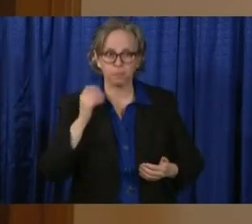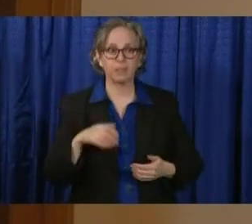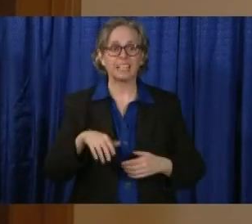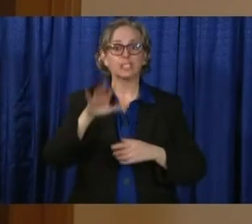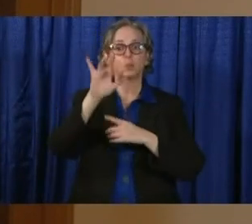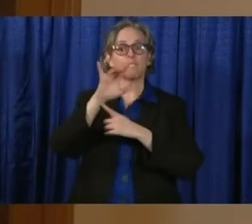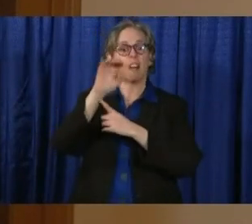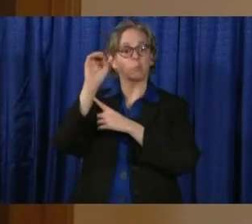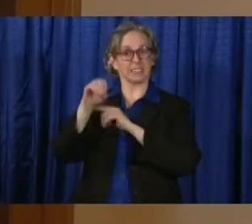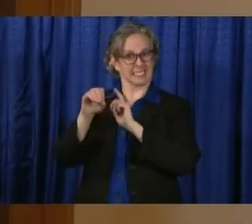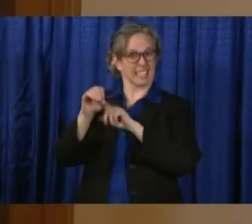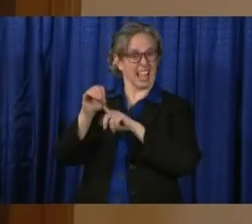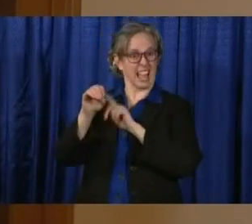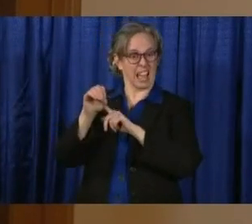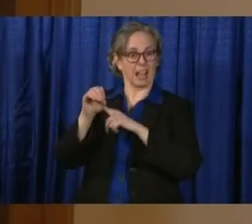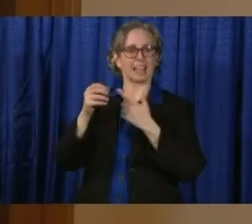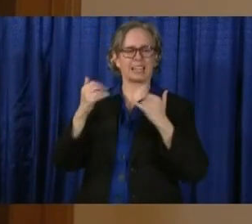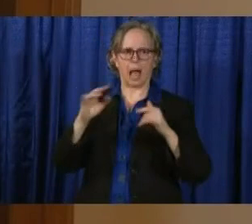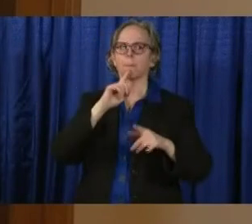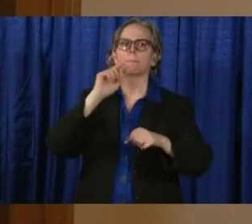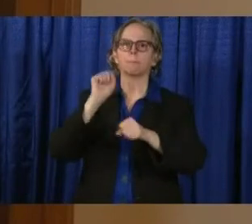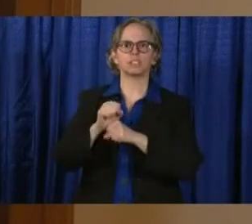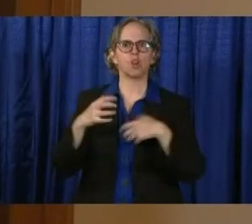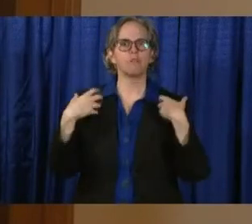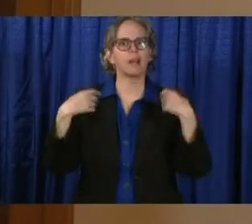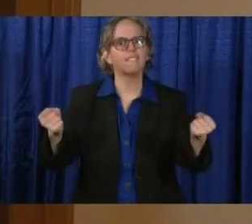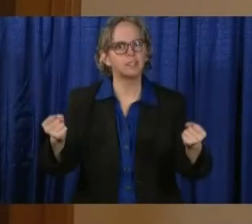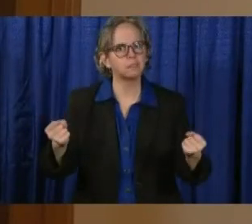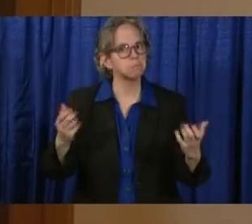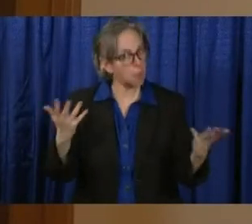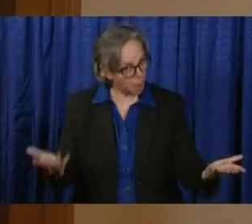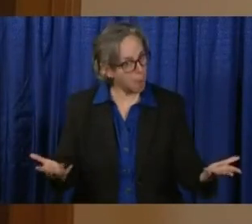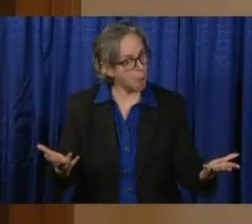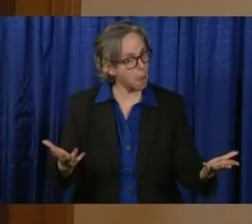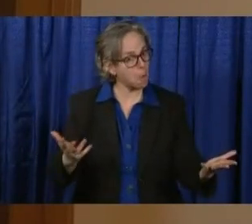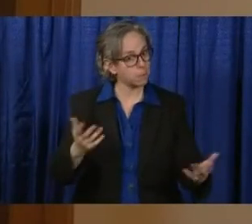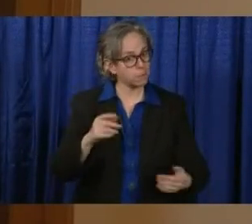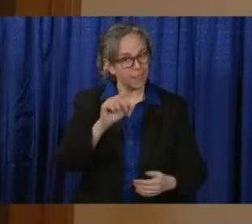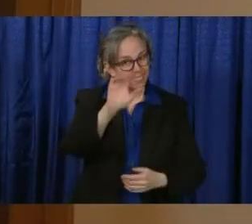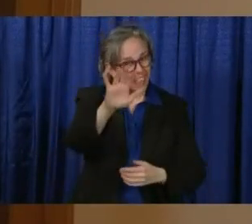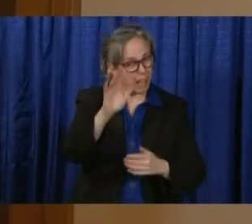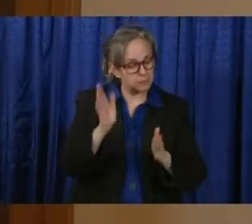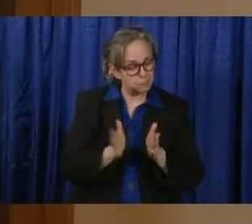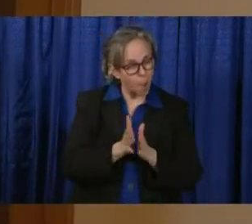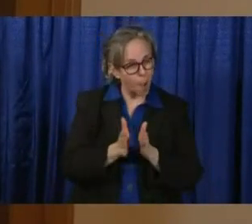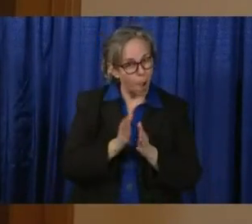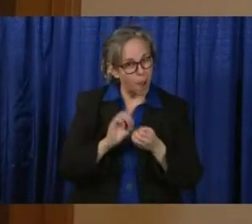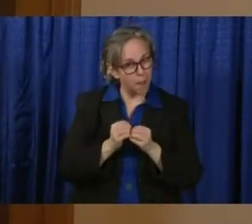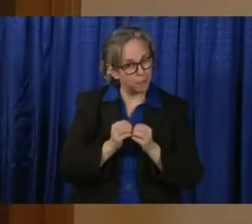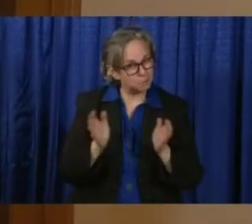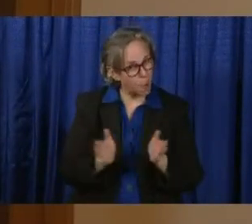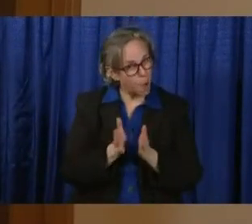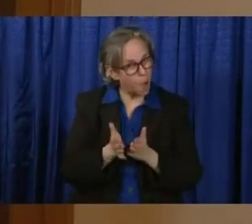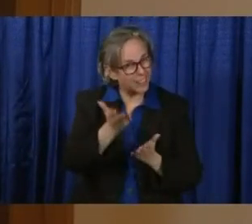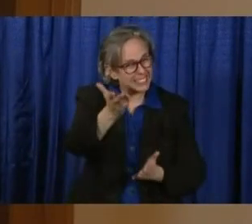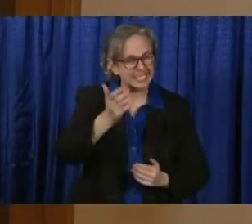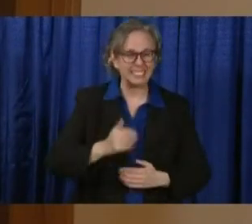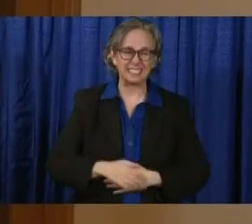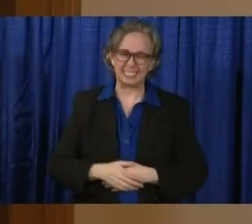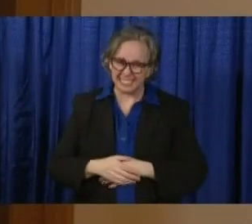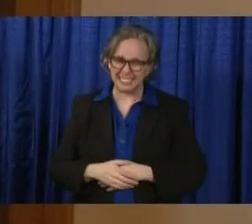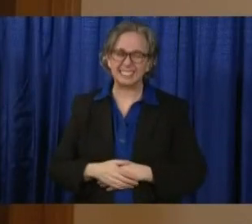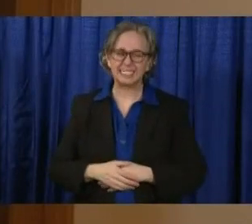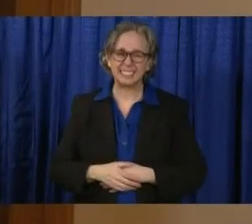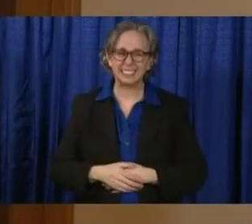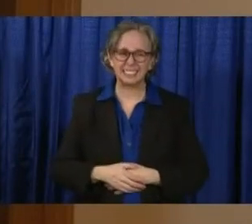reached that period of recovery. So it's a small number. It's really a shot in the dark. I know folks really